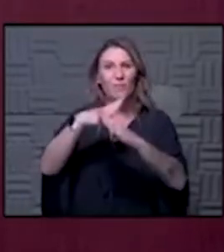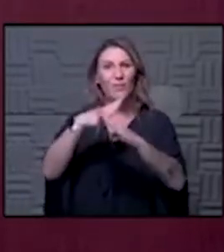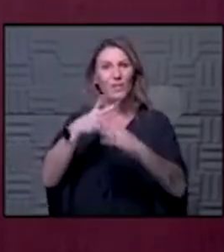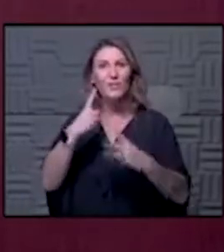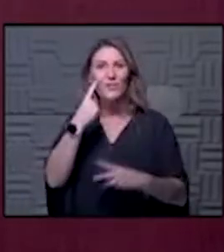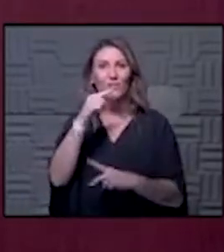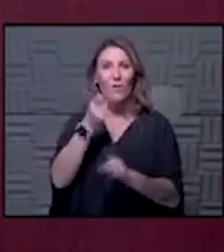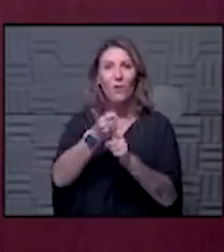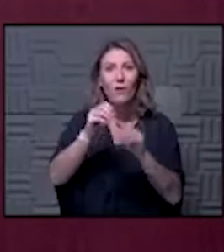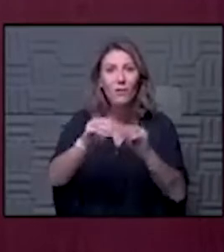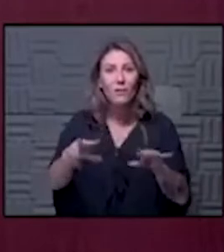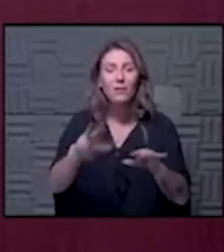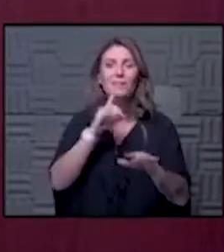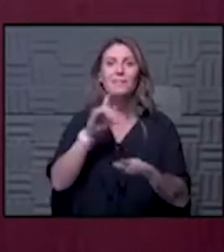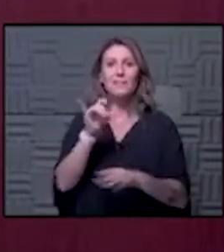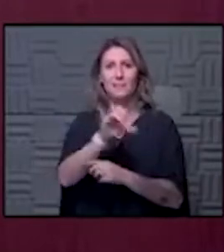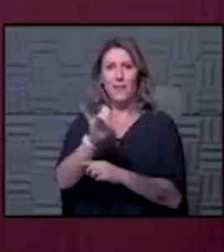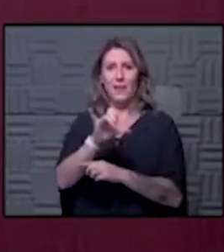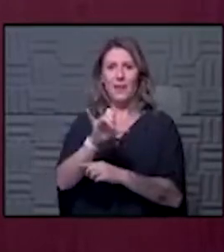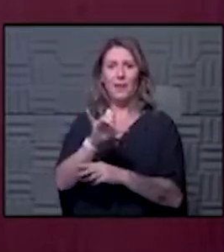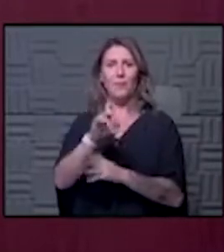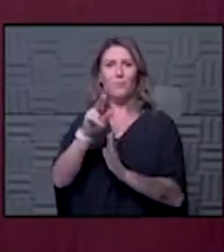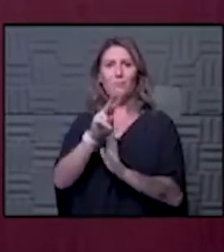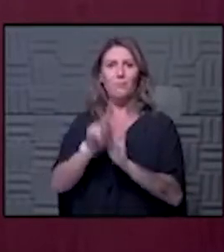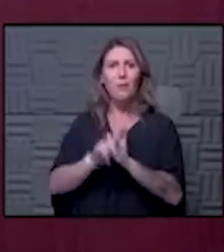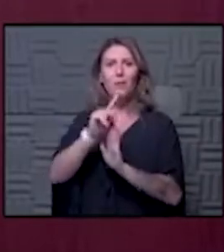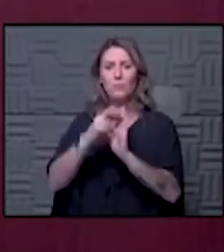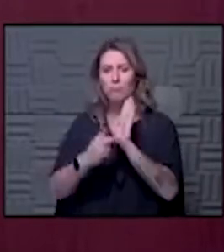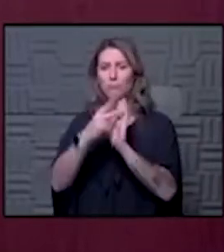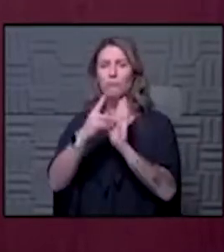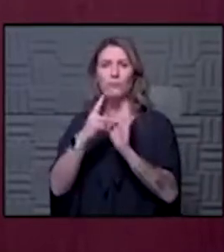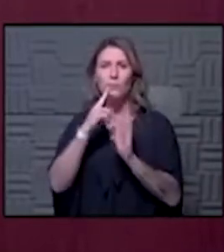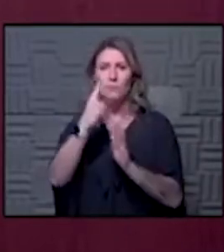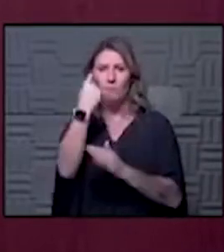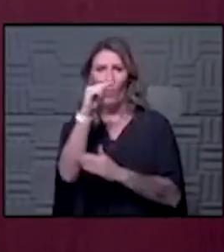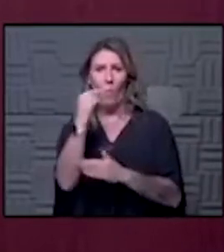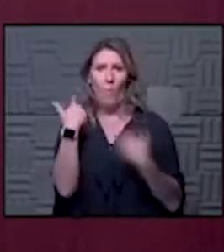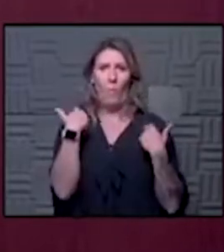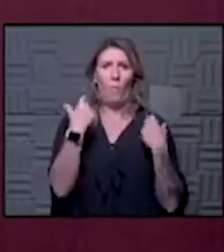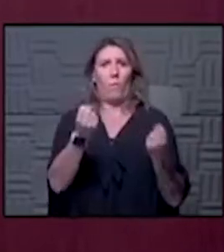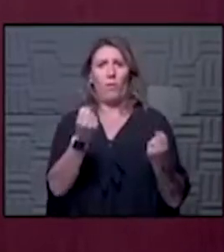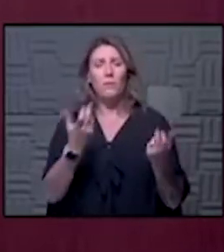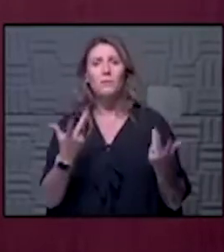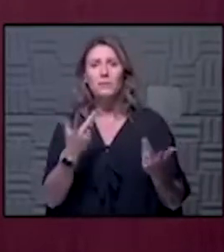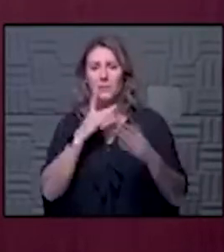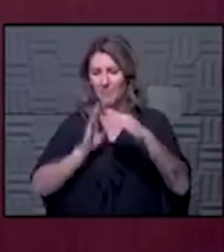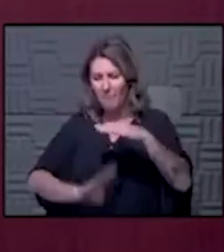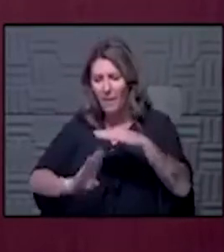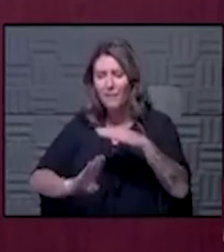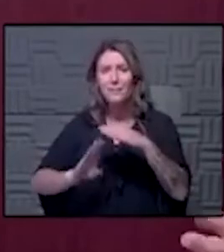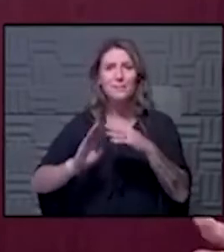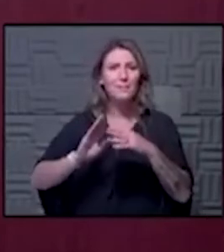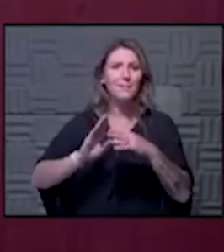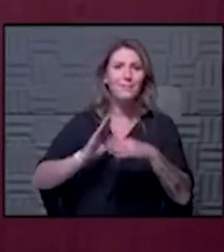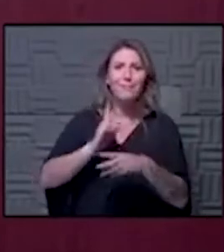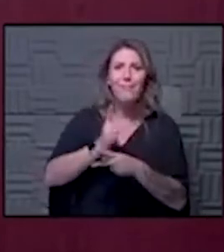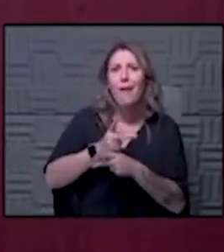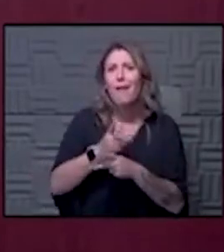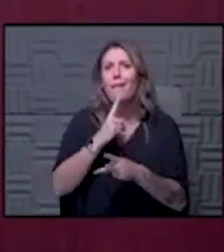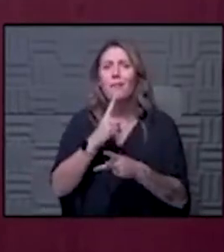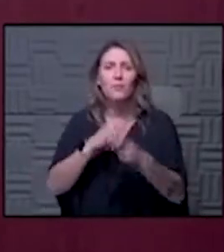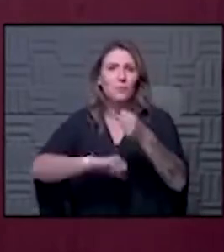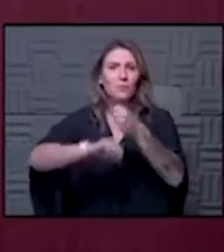pandemic I think that the pillars for well-being are often some of the basic things basic care and support